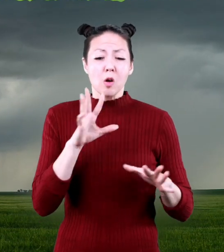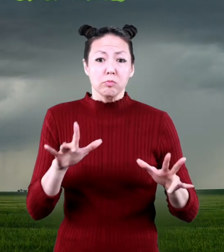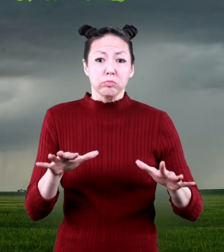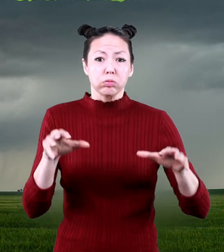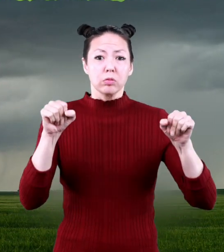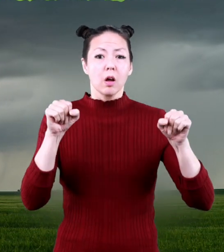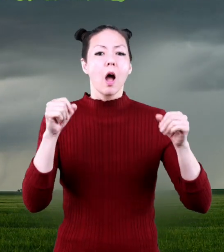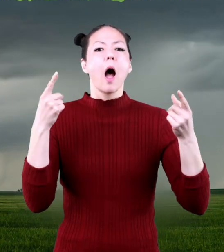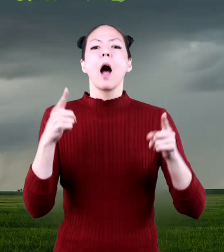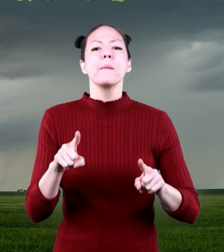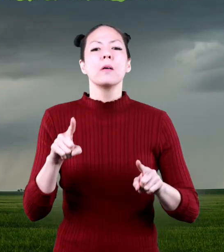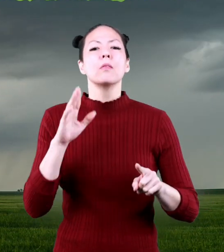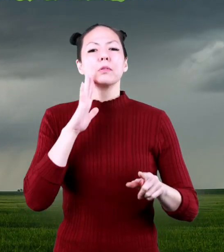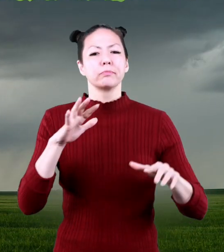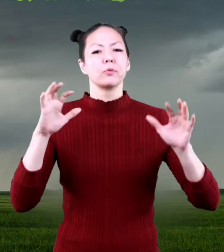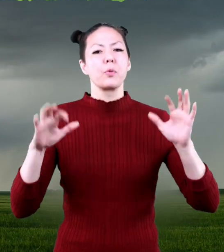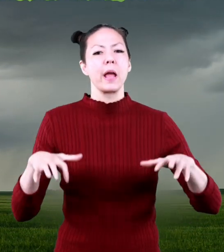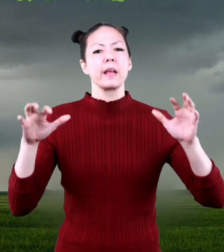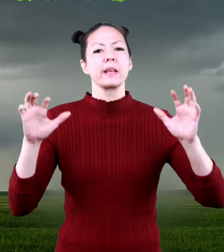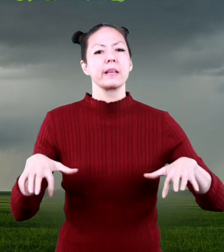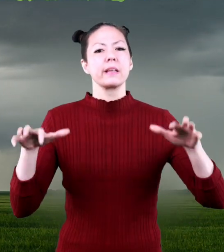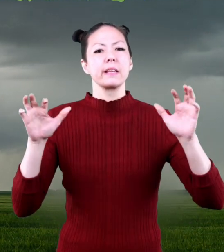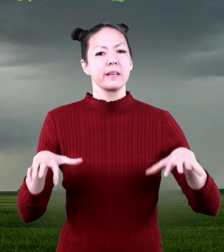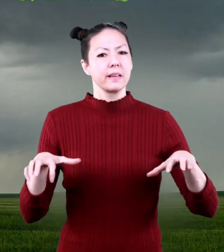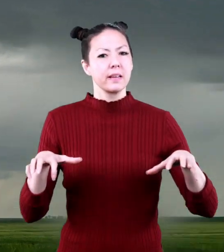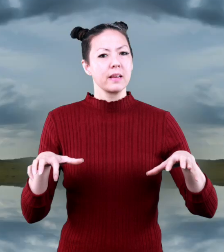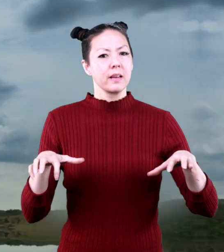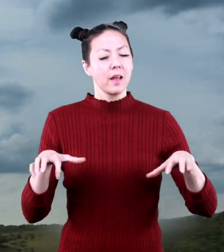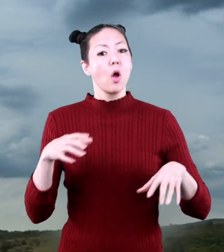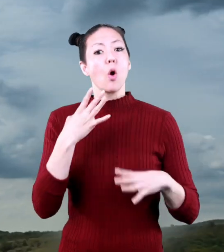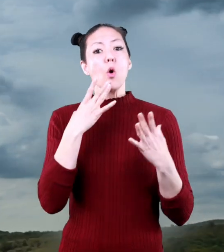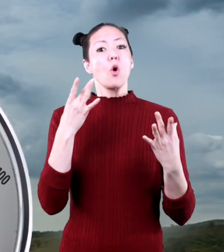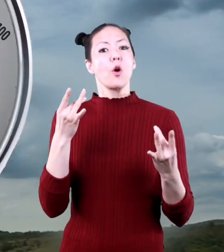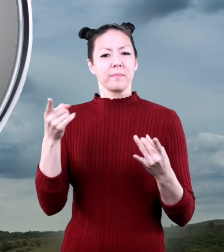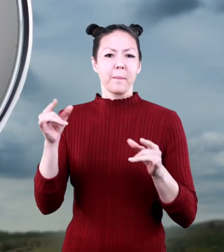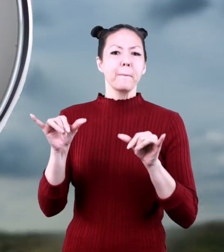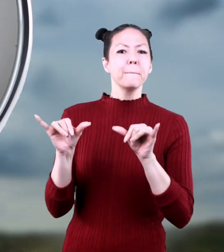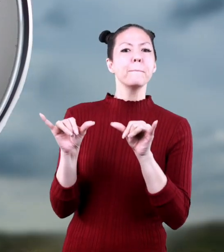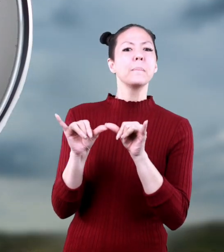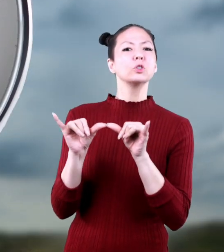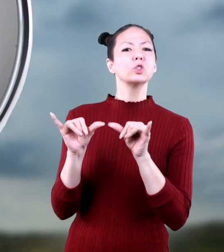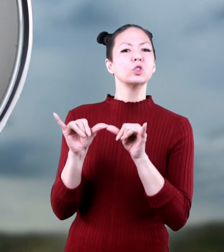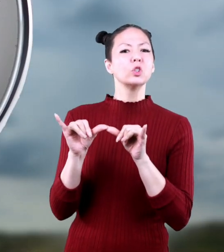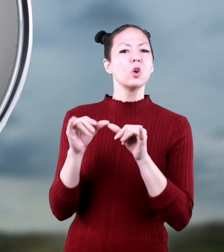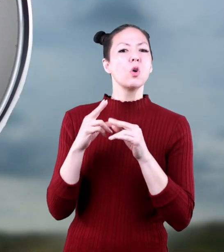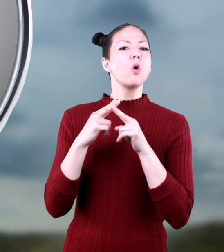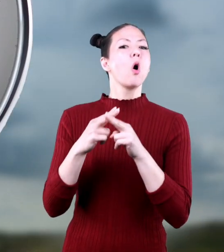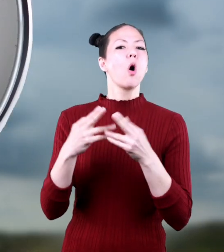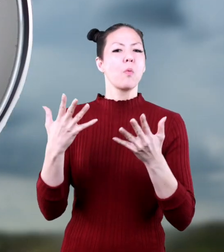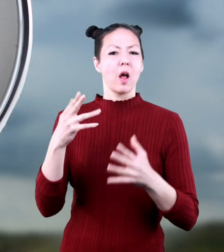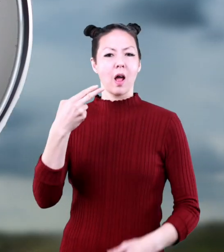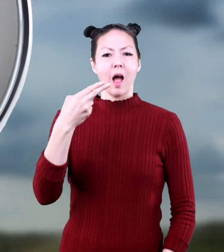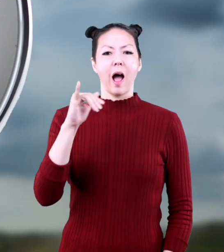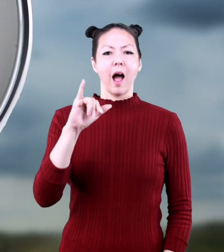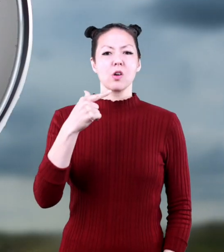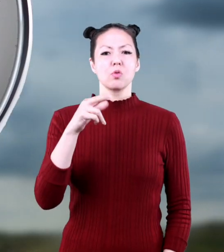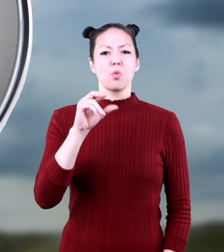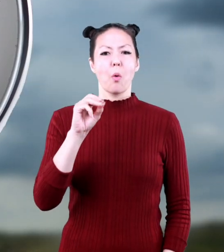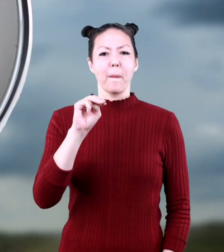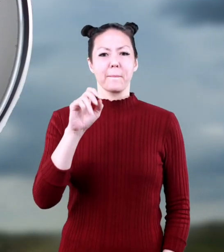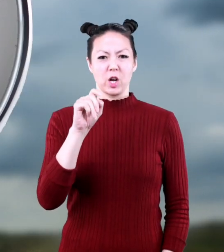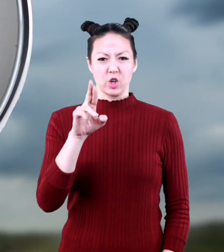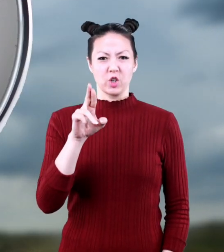much water vapor, it will begin to rain. Humidity is measured by a tool called a